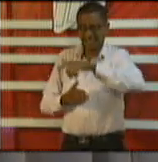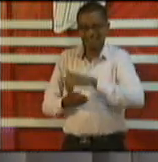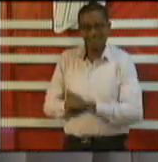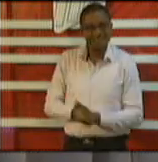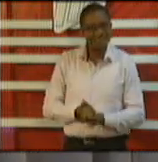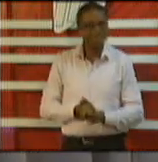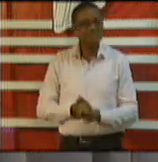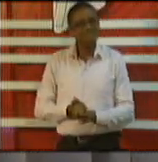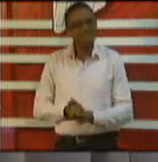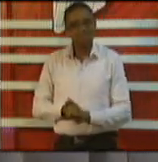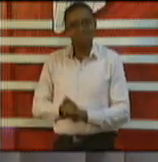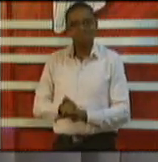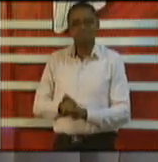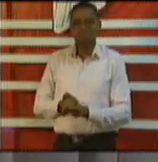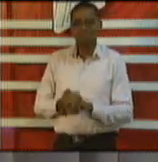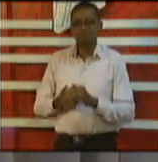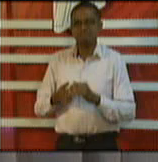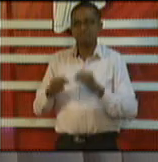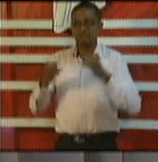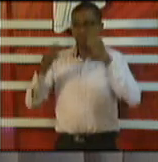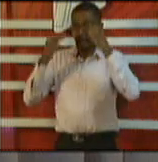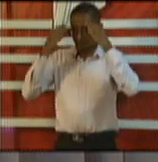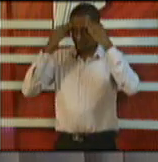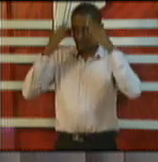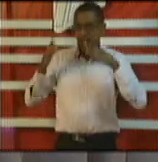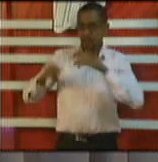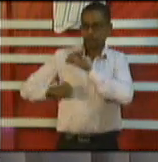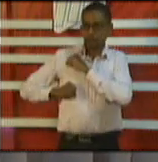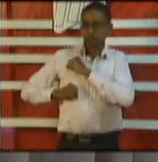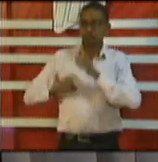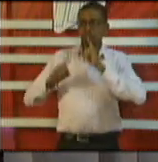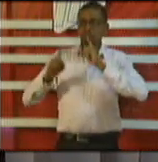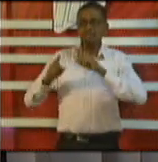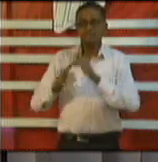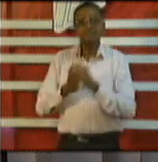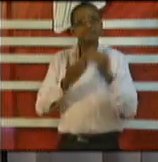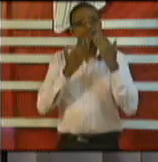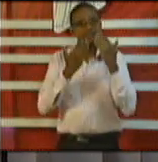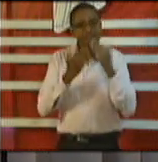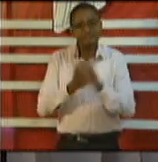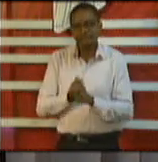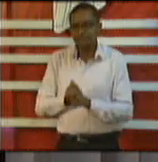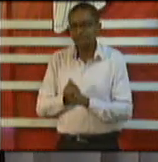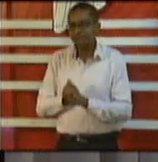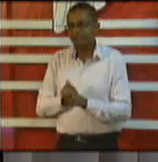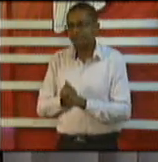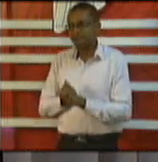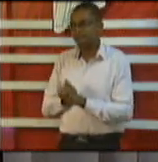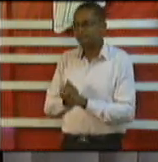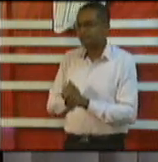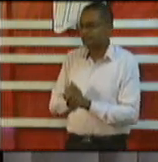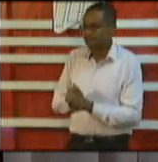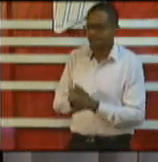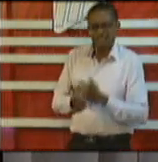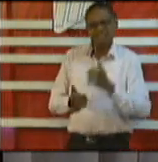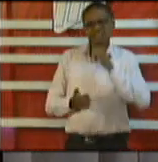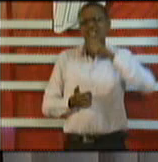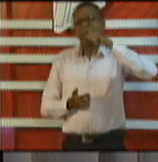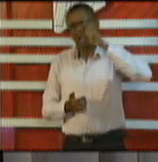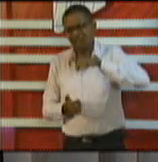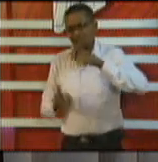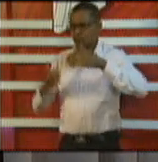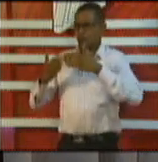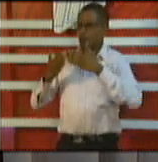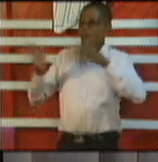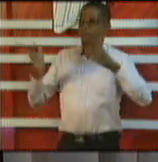difficult decisions. My personal view which has absolutely no place in this is no it's not necessary to open a bar at 8 a.m. in the morning.